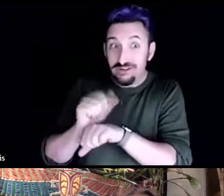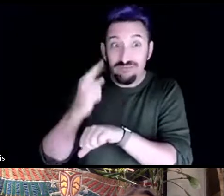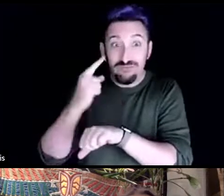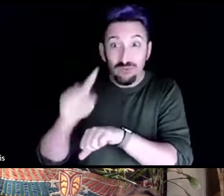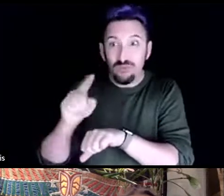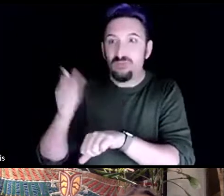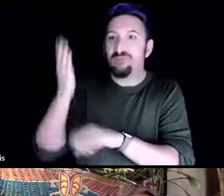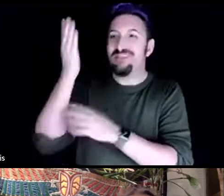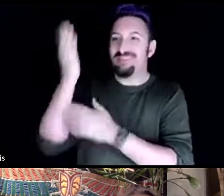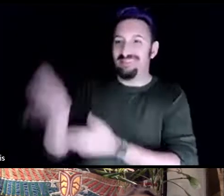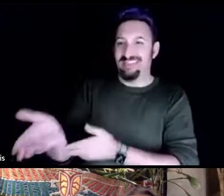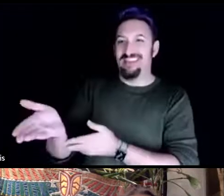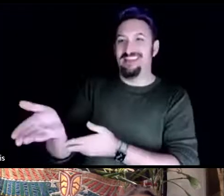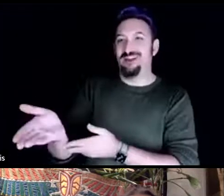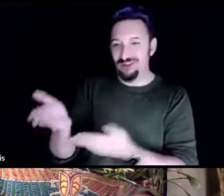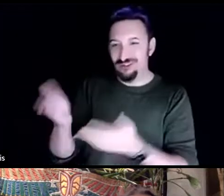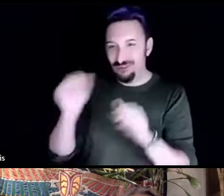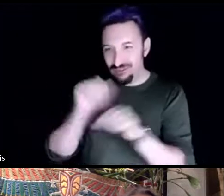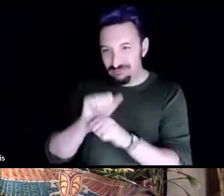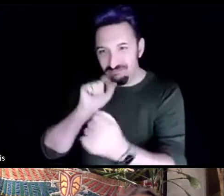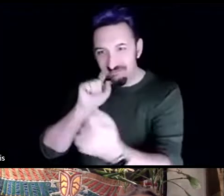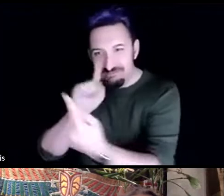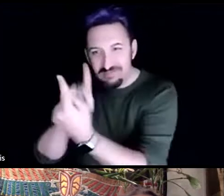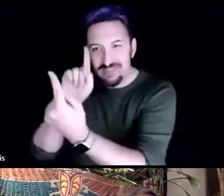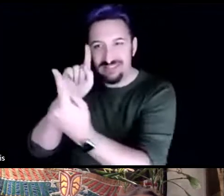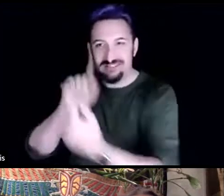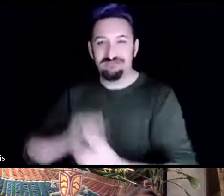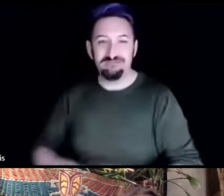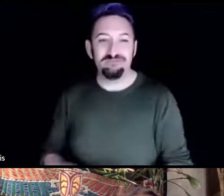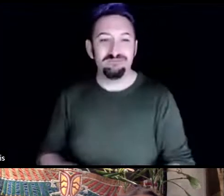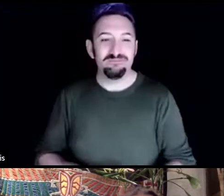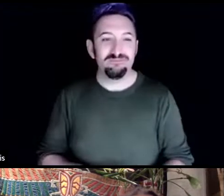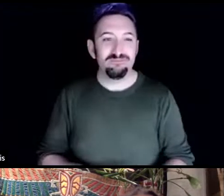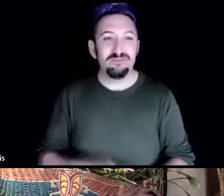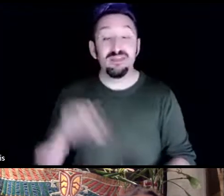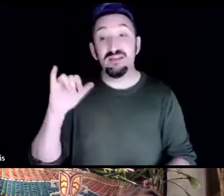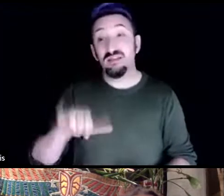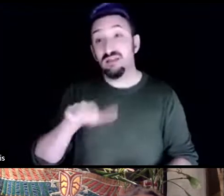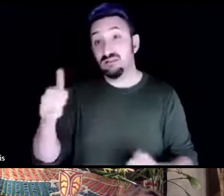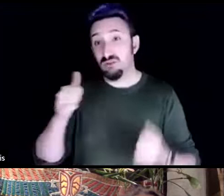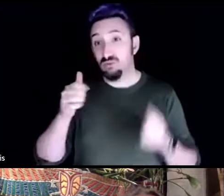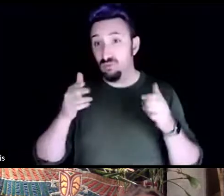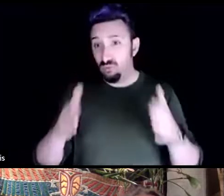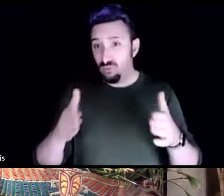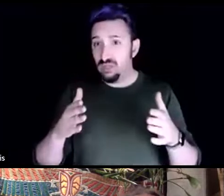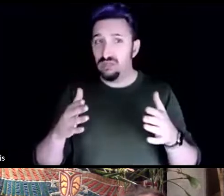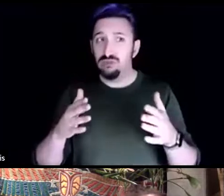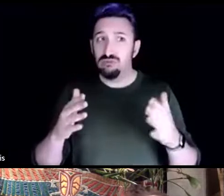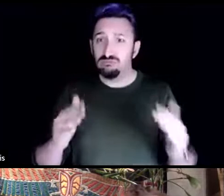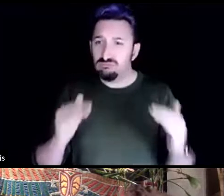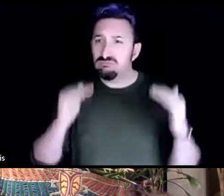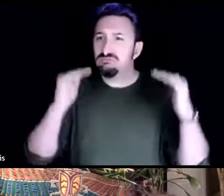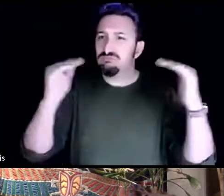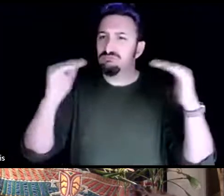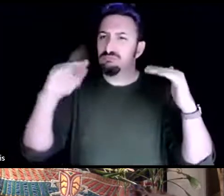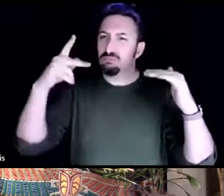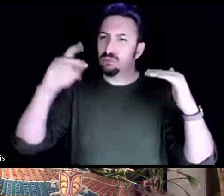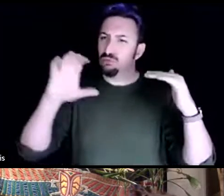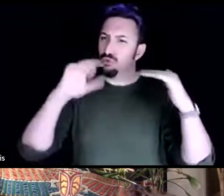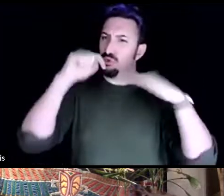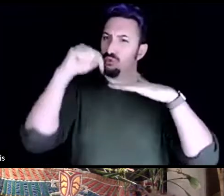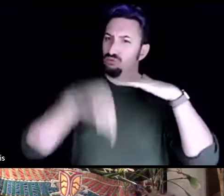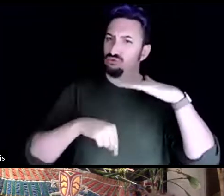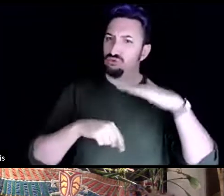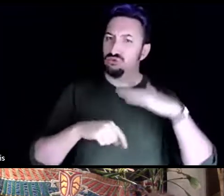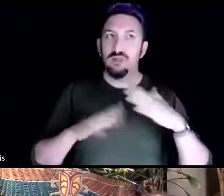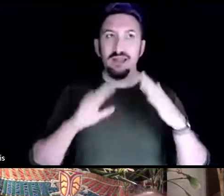class but i think that's another way of taking permaculture further is thinking how do we actually organize networks of